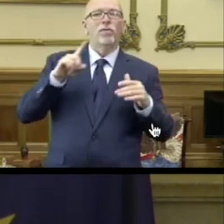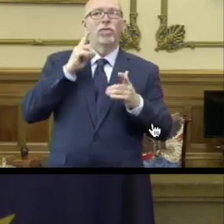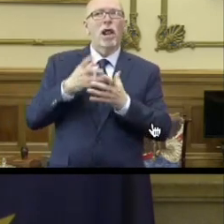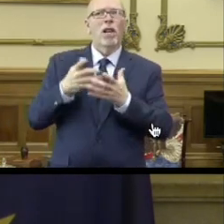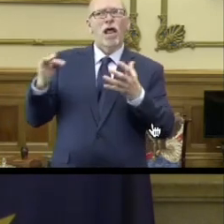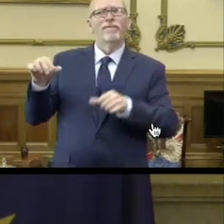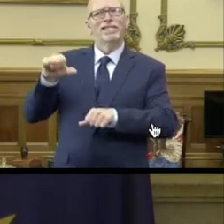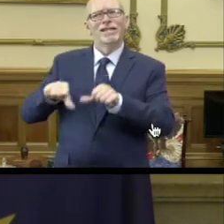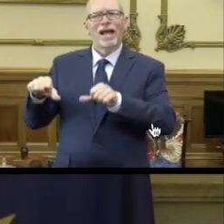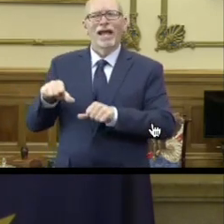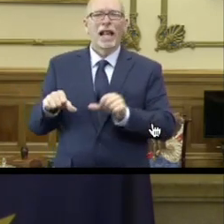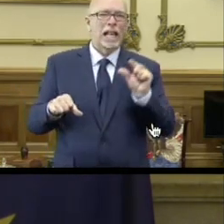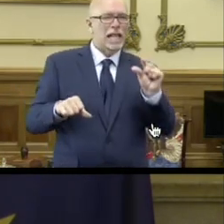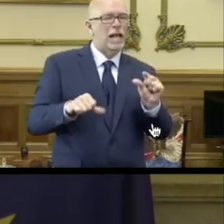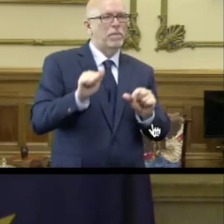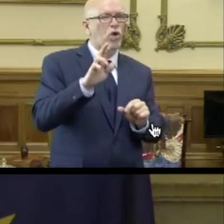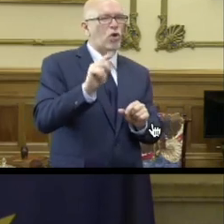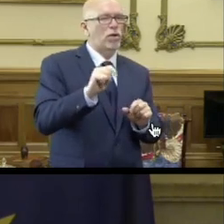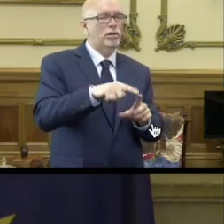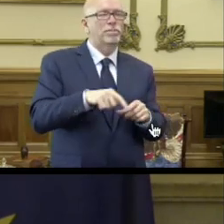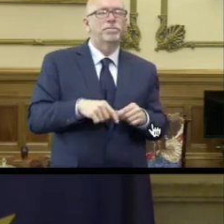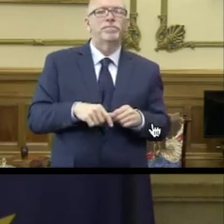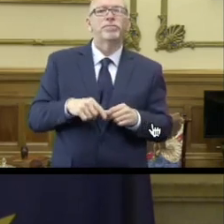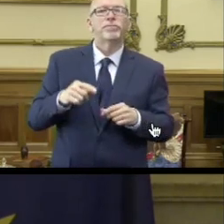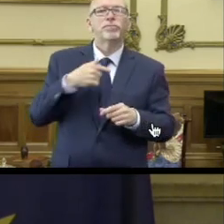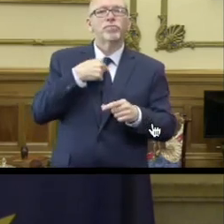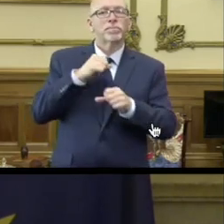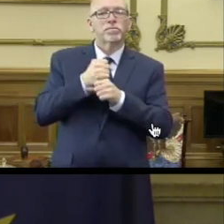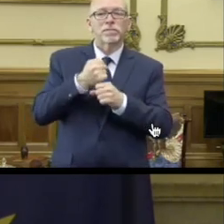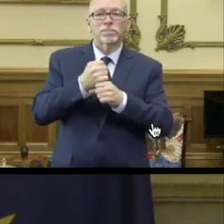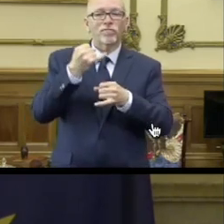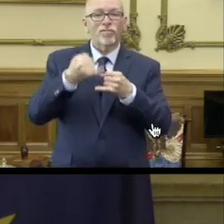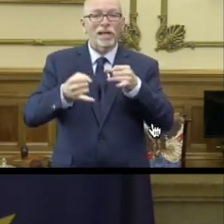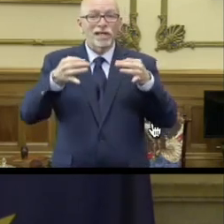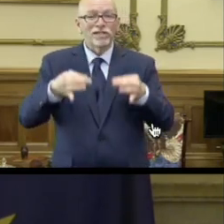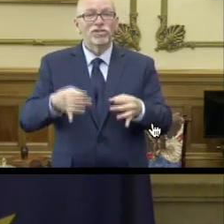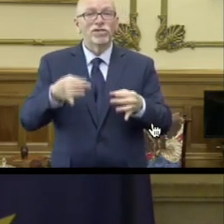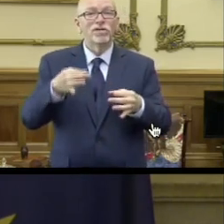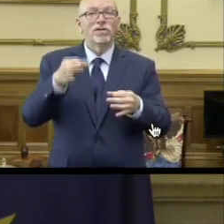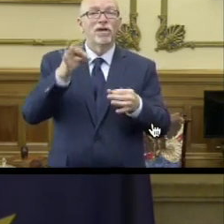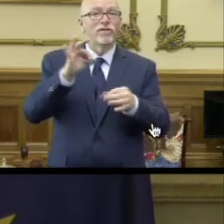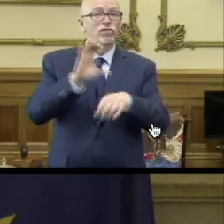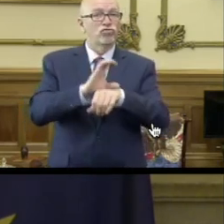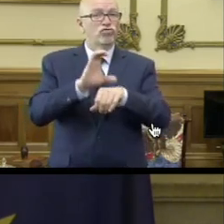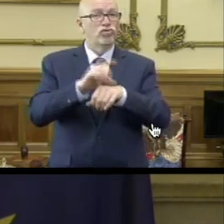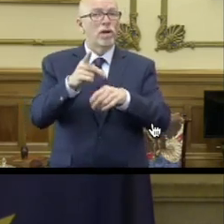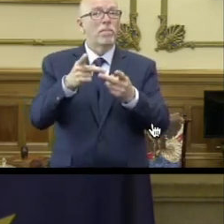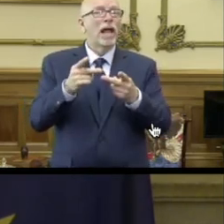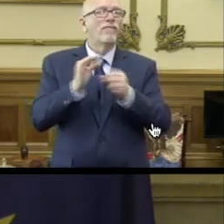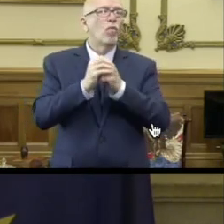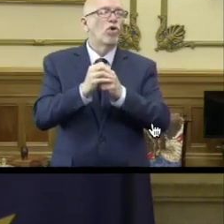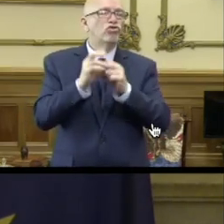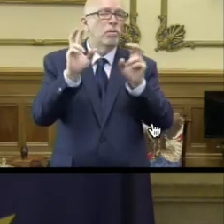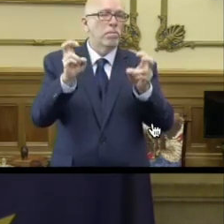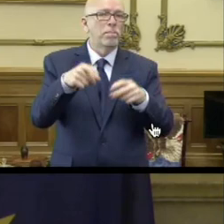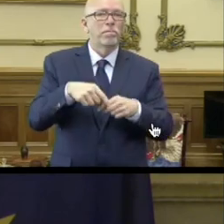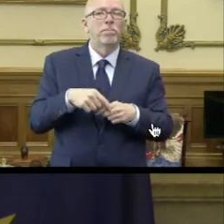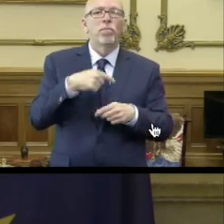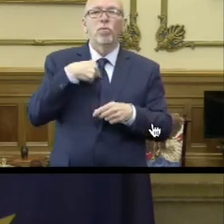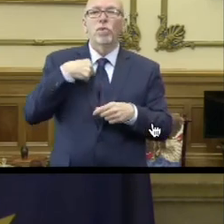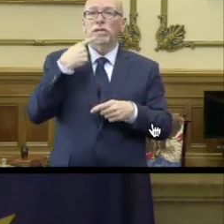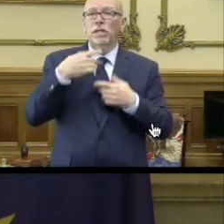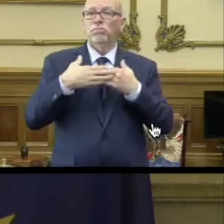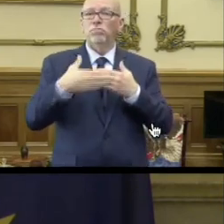about science and a little bit of art. And when it came down to making the ultimate decision on places of worship, we said going forward